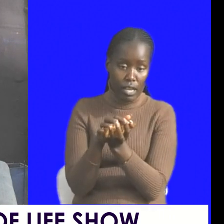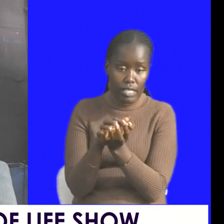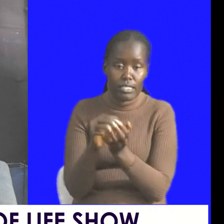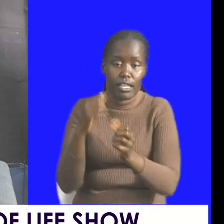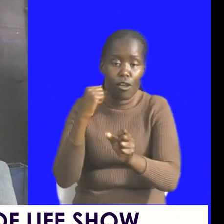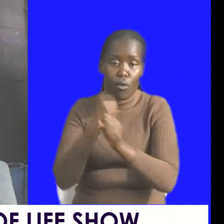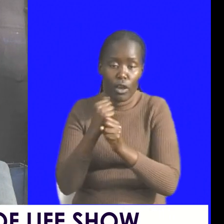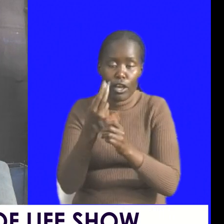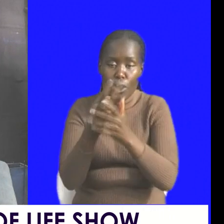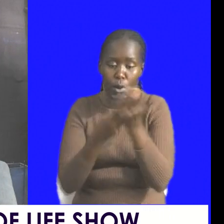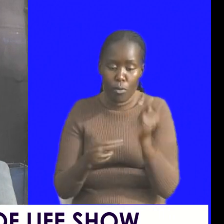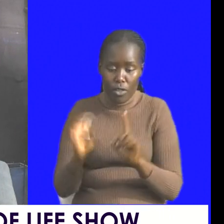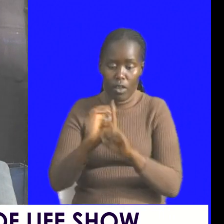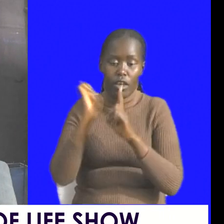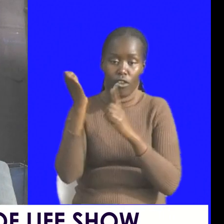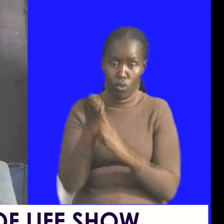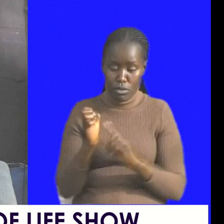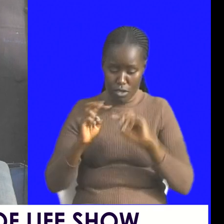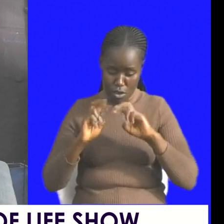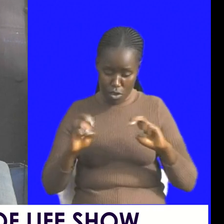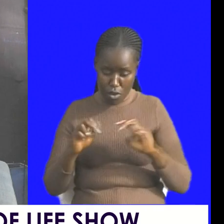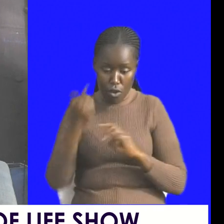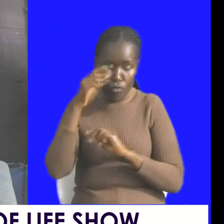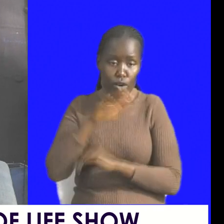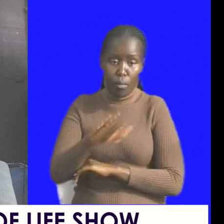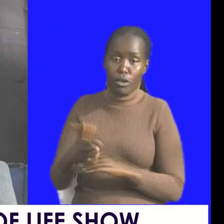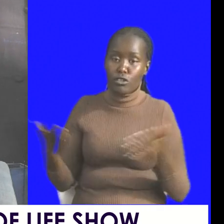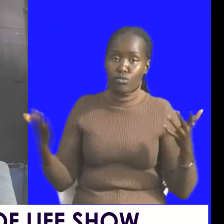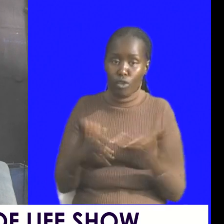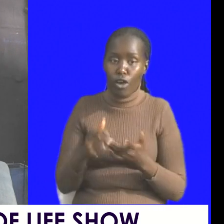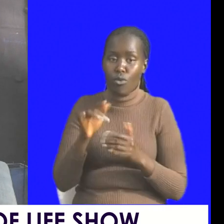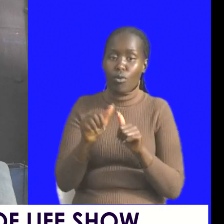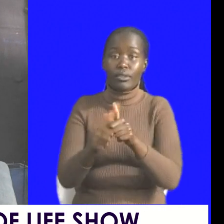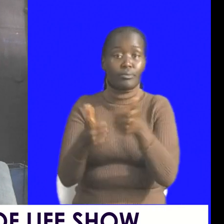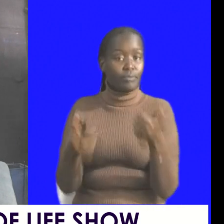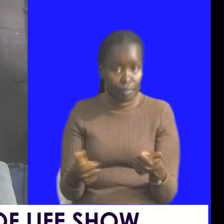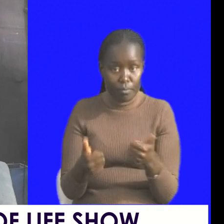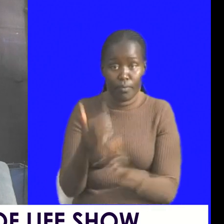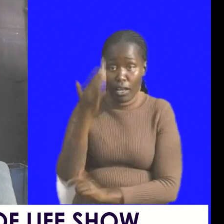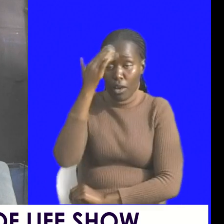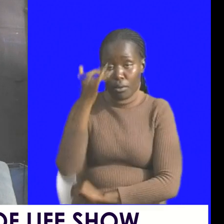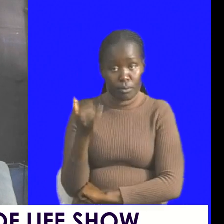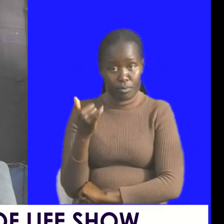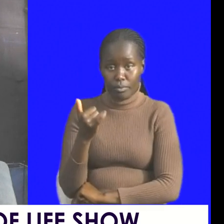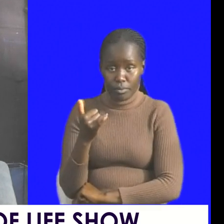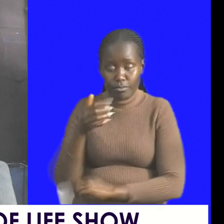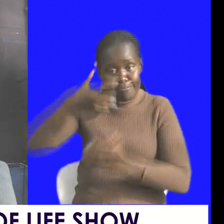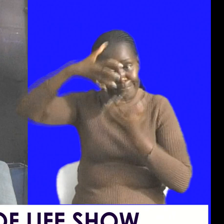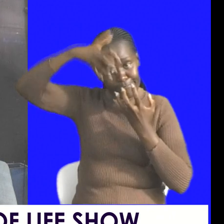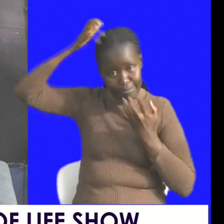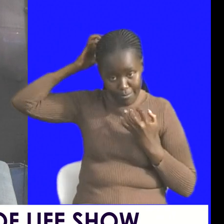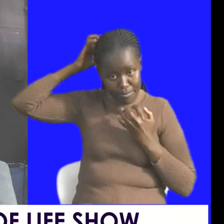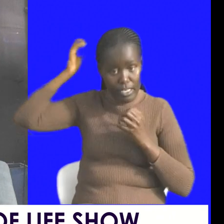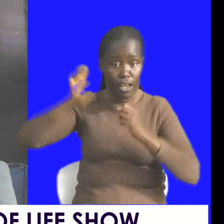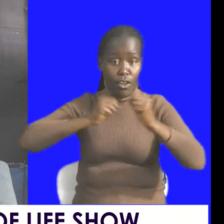look for a place where you are able to operate in why should you as a lion fight to